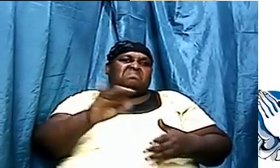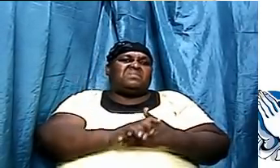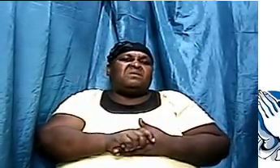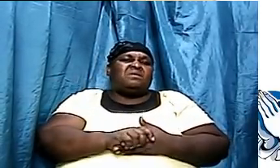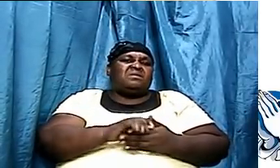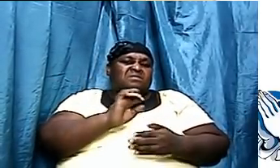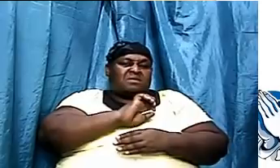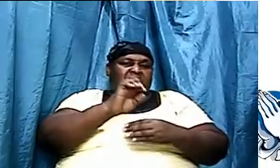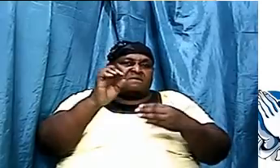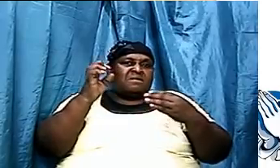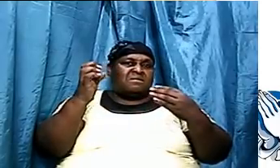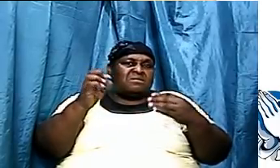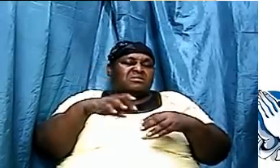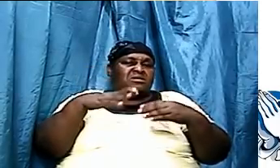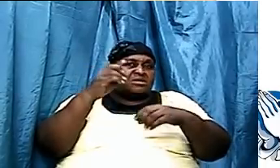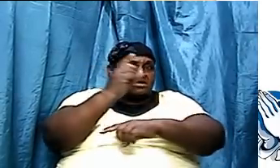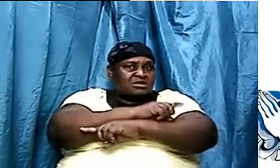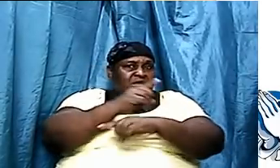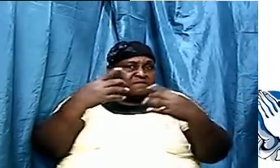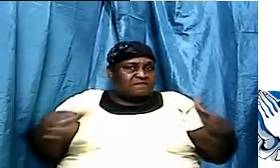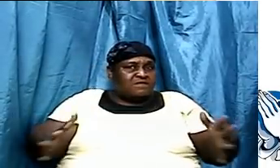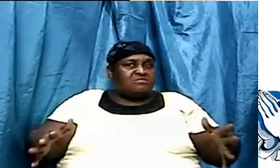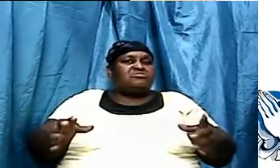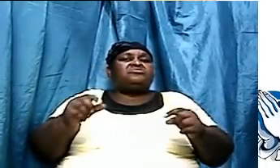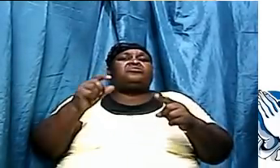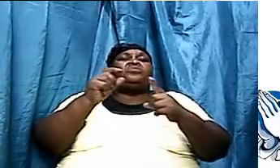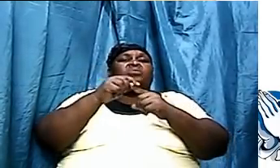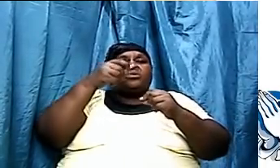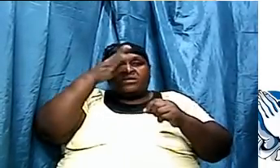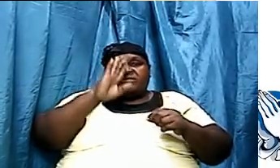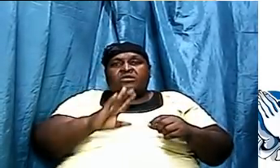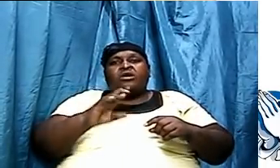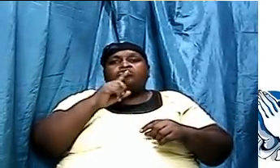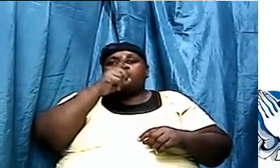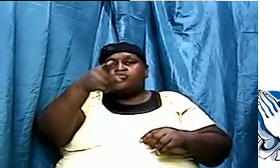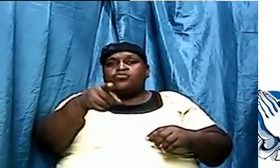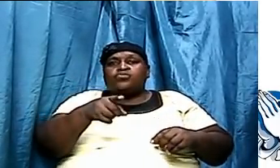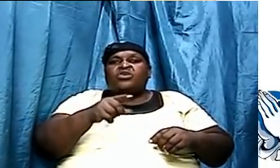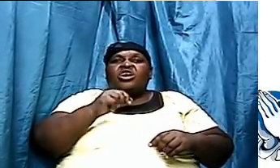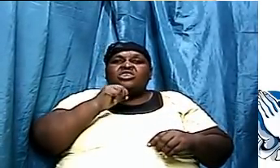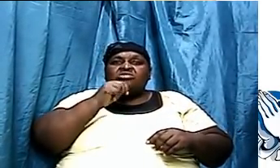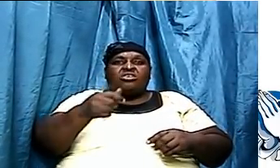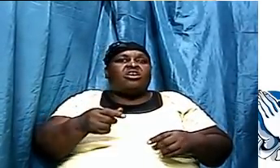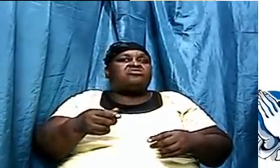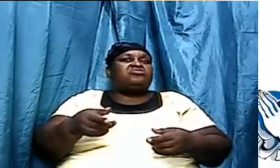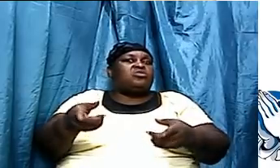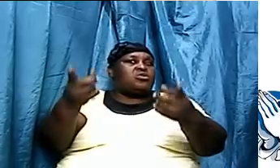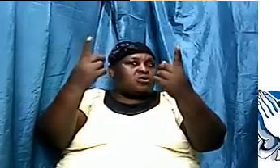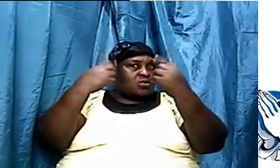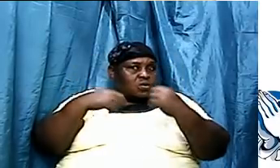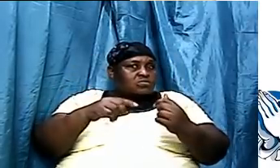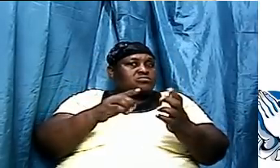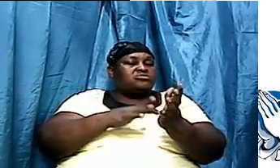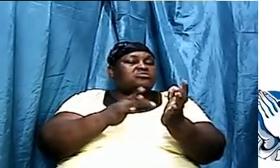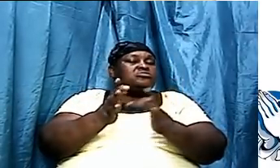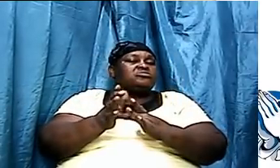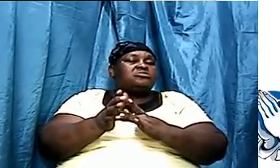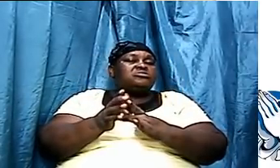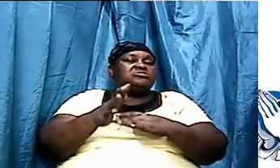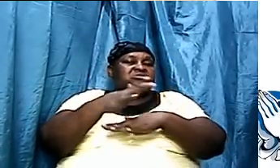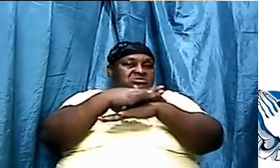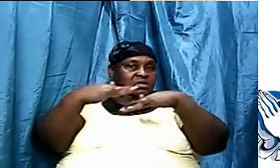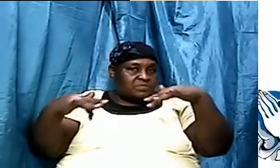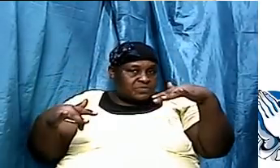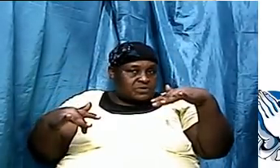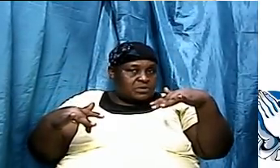the word of God is true. Amen. And it shall not return unto him void, but shall accomplish that which he's set forth to